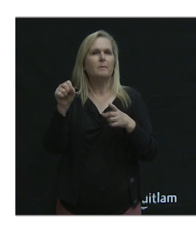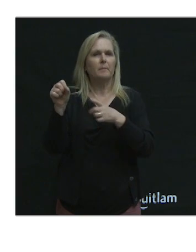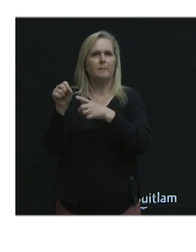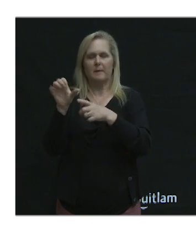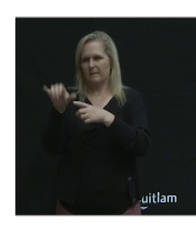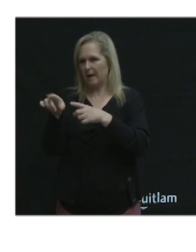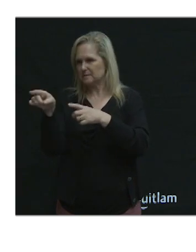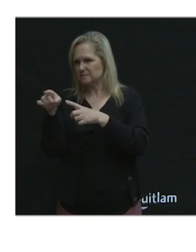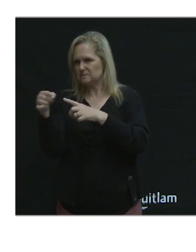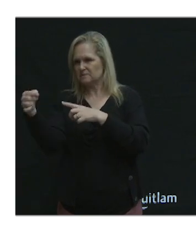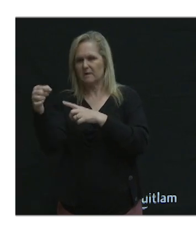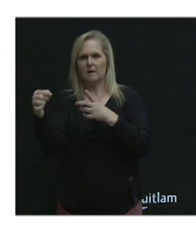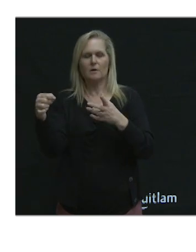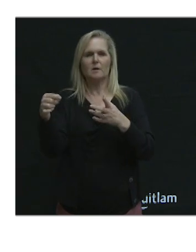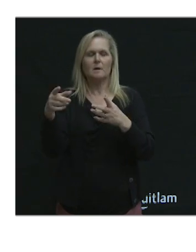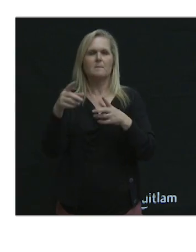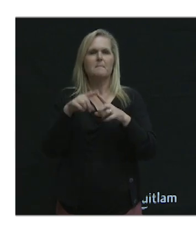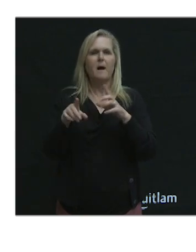around the block or if they walk.